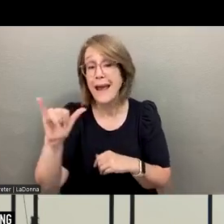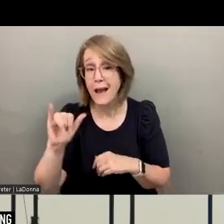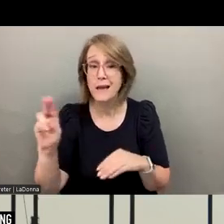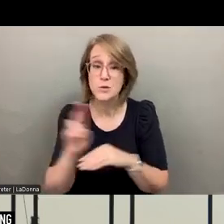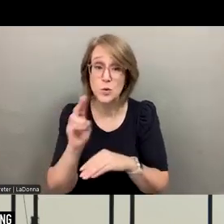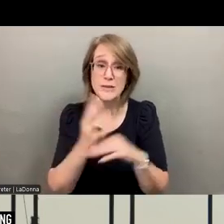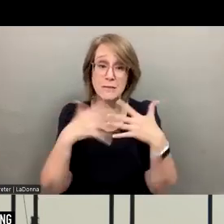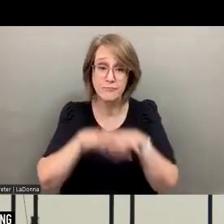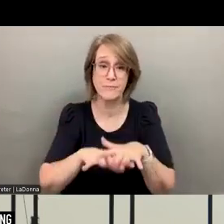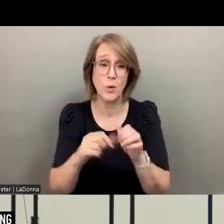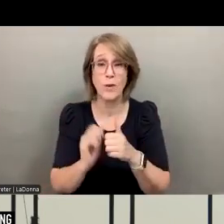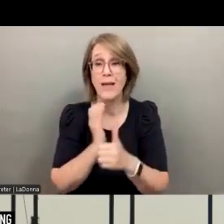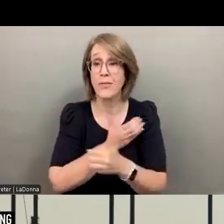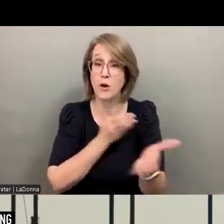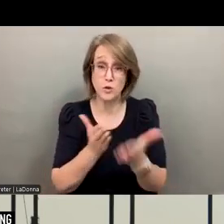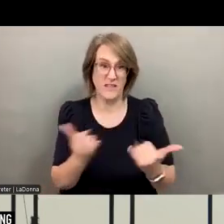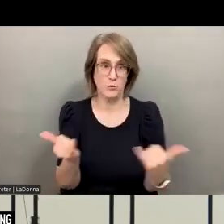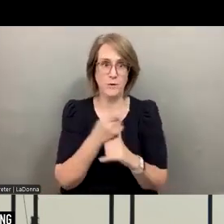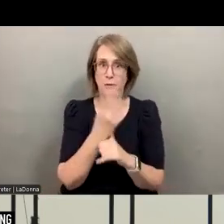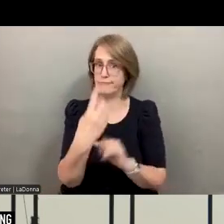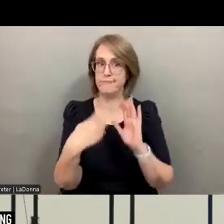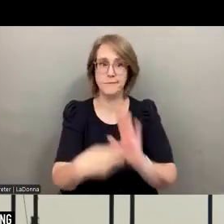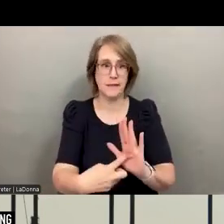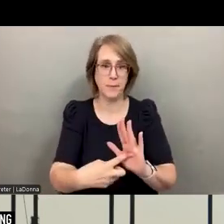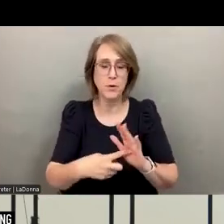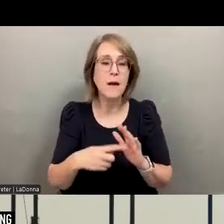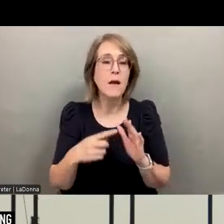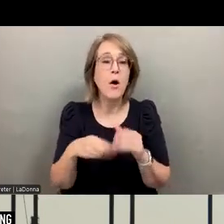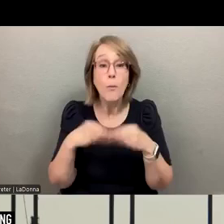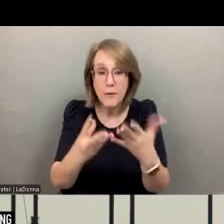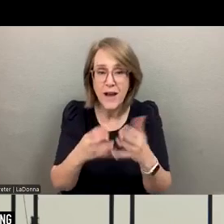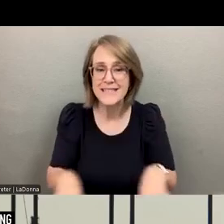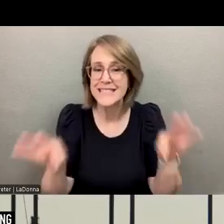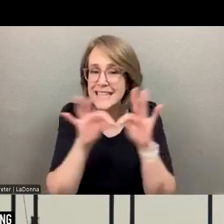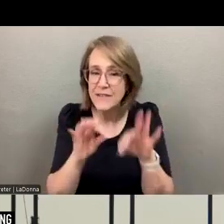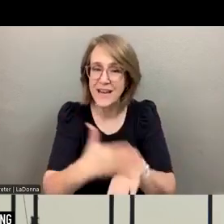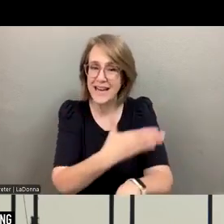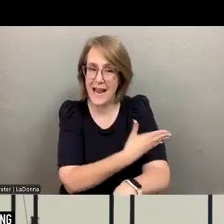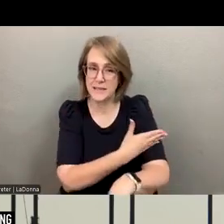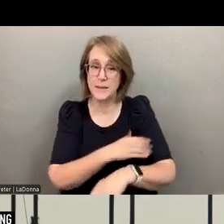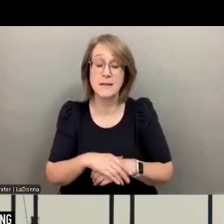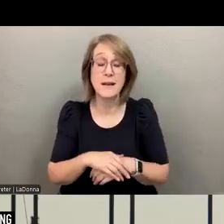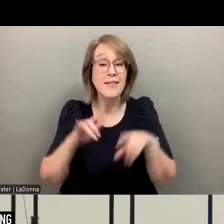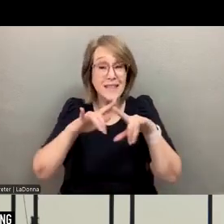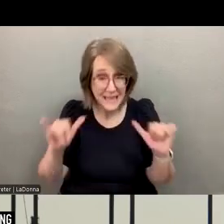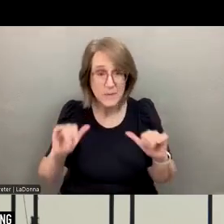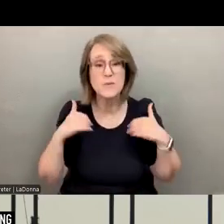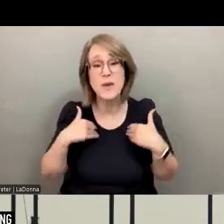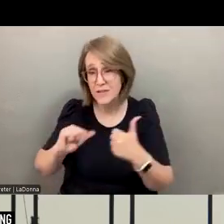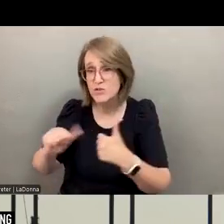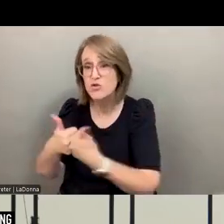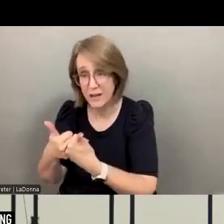integrated into these services, as we've heard today, and it offers significant enhancements, but it also presents challenges,